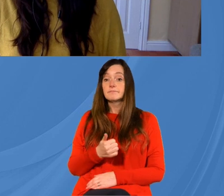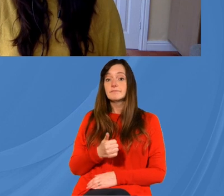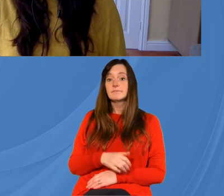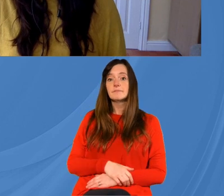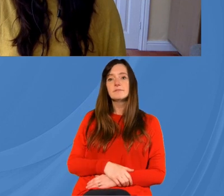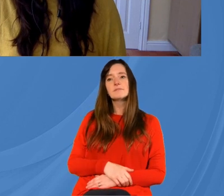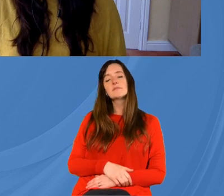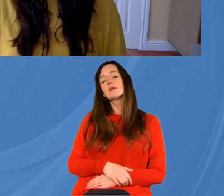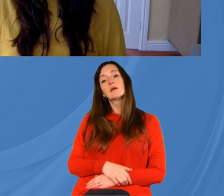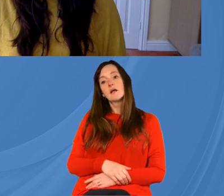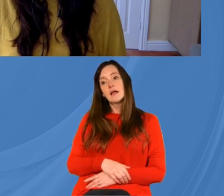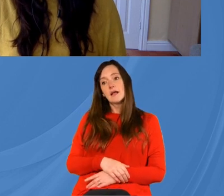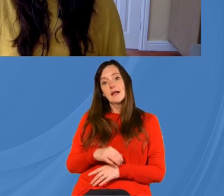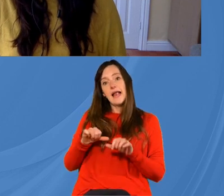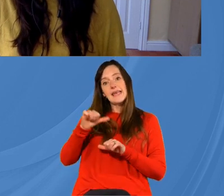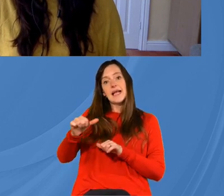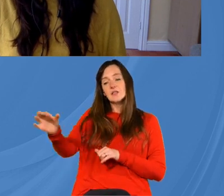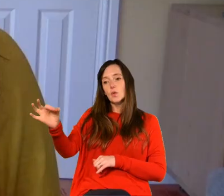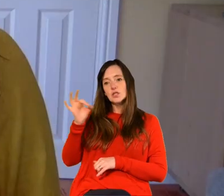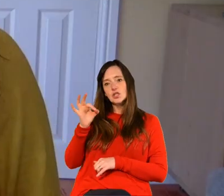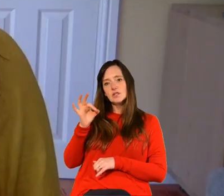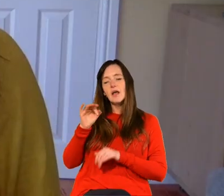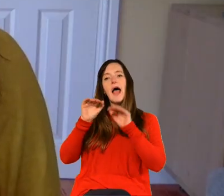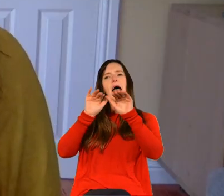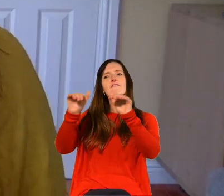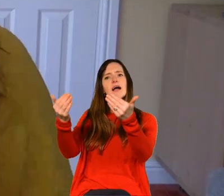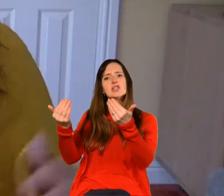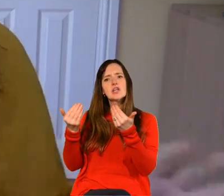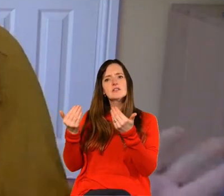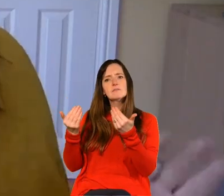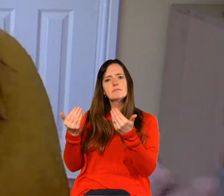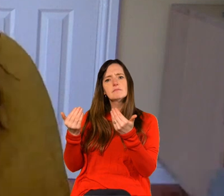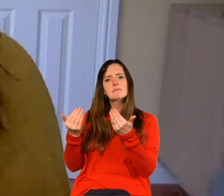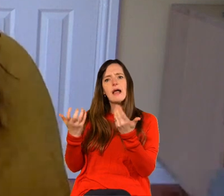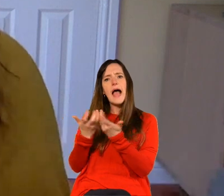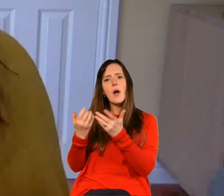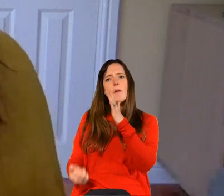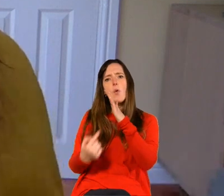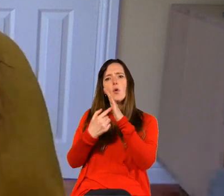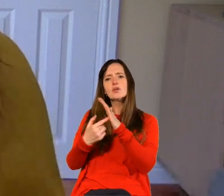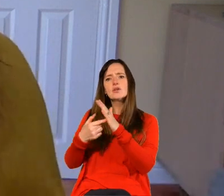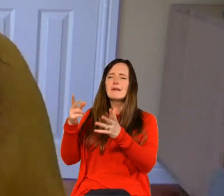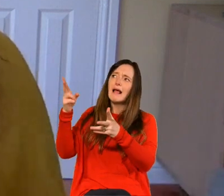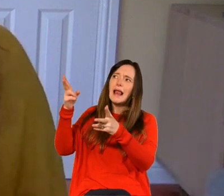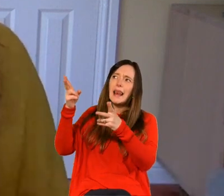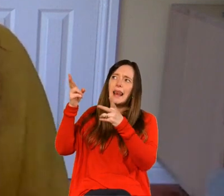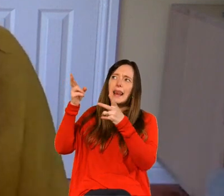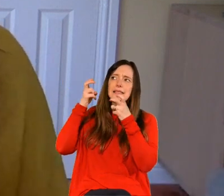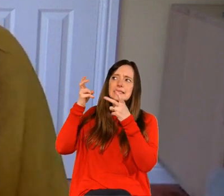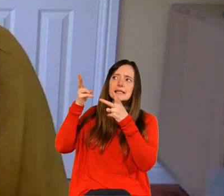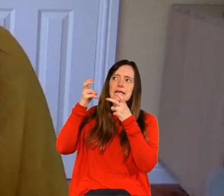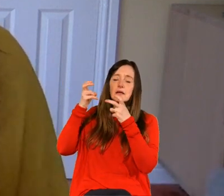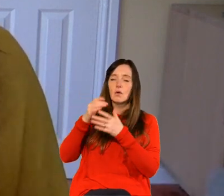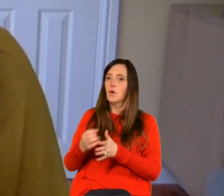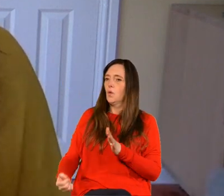listening in evangelism oh central absolutely central what a wonderful question i